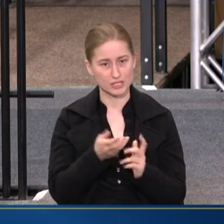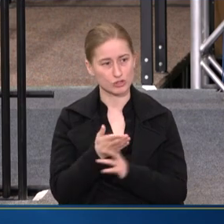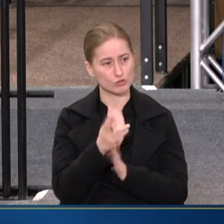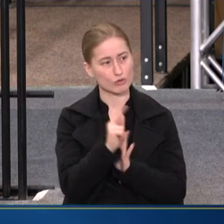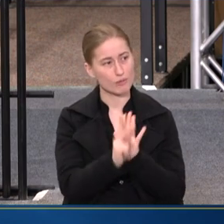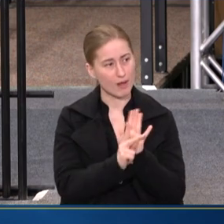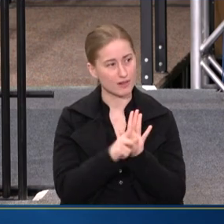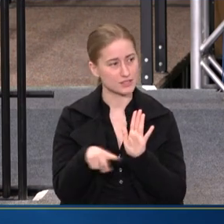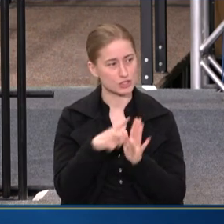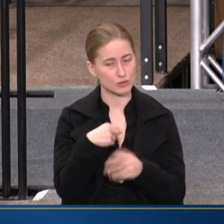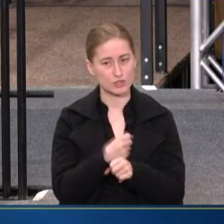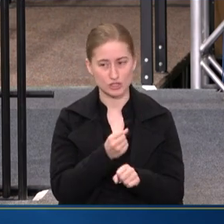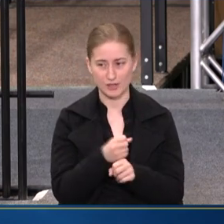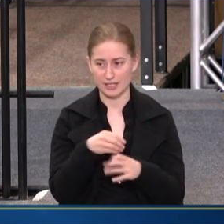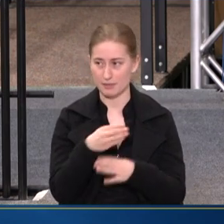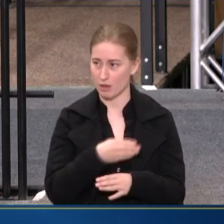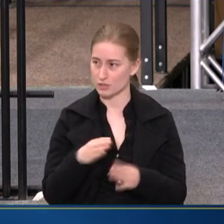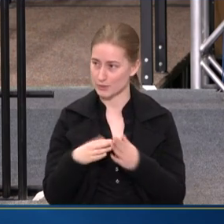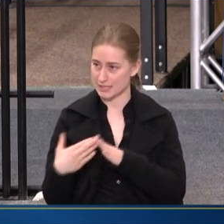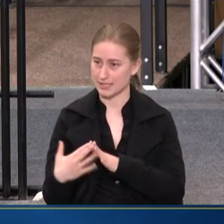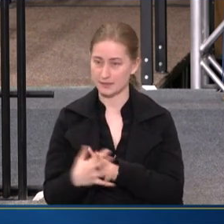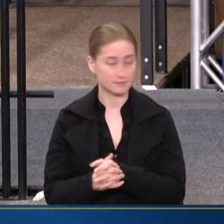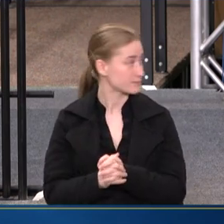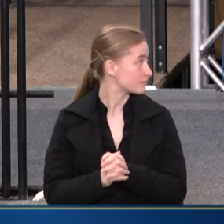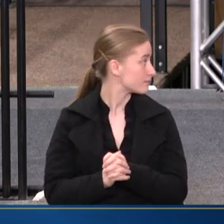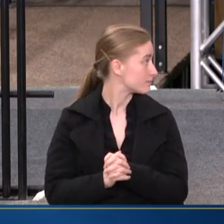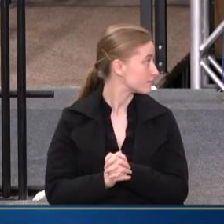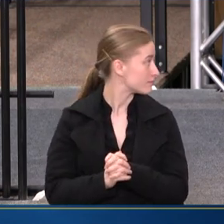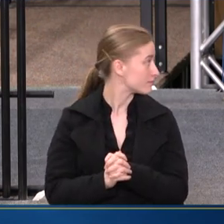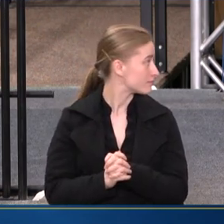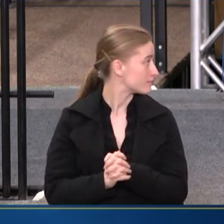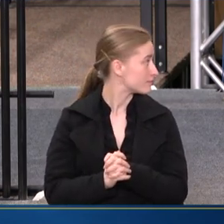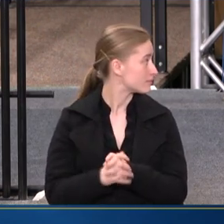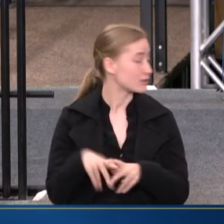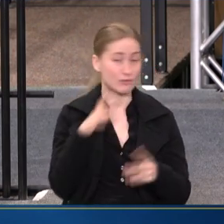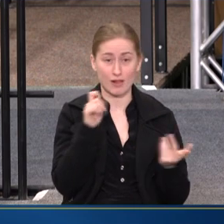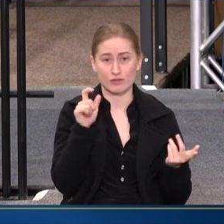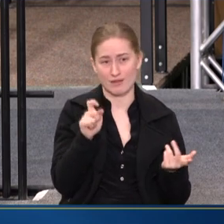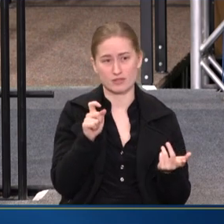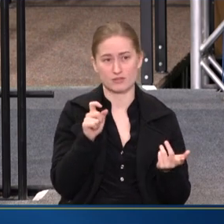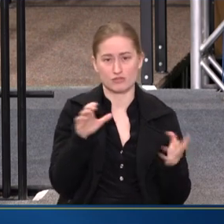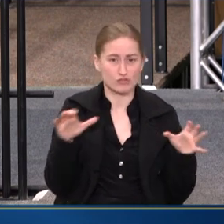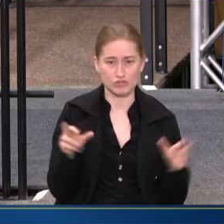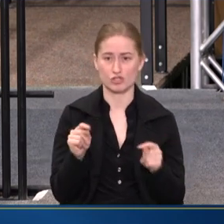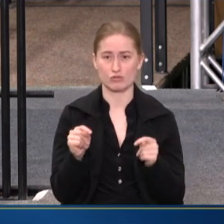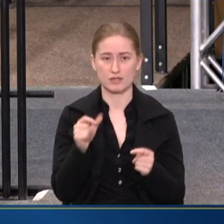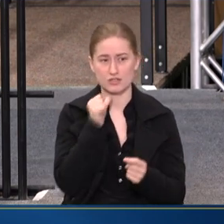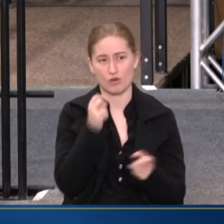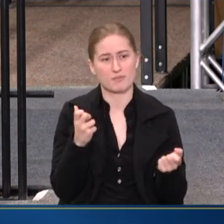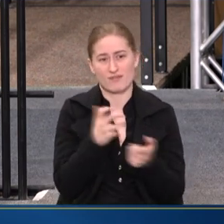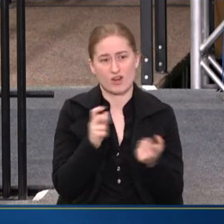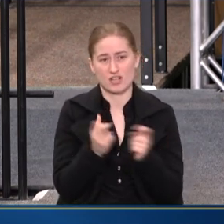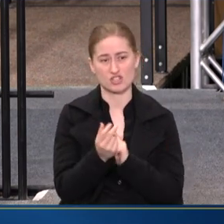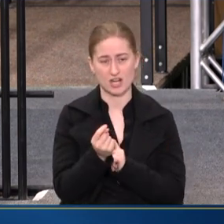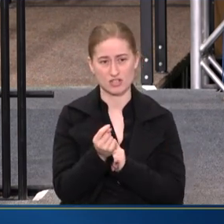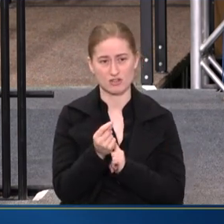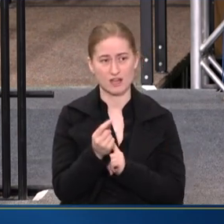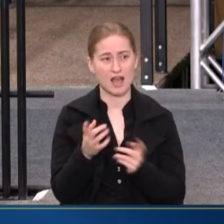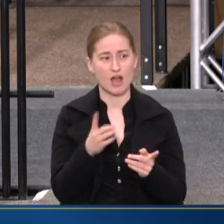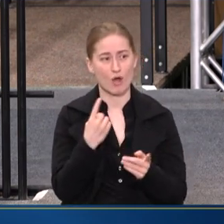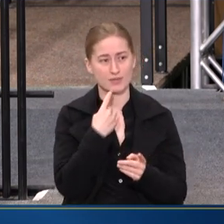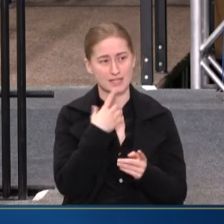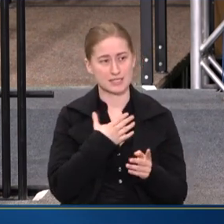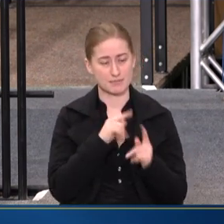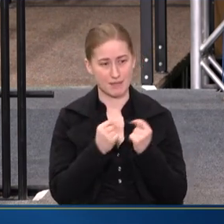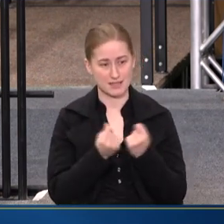policies that you're creating in Baltimore City? Well, you just have to do it and be unafraid to change it, right? I think if I always say to